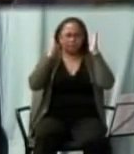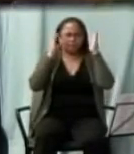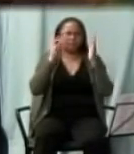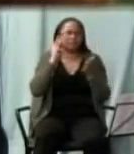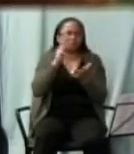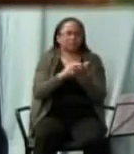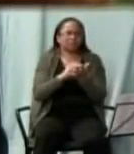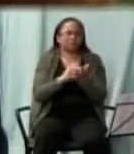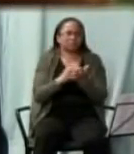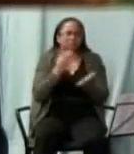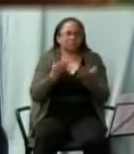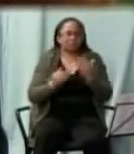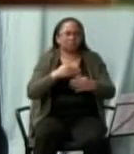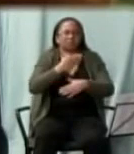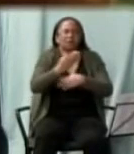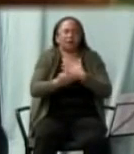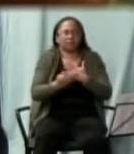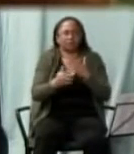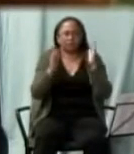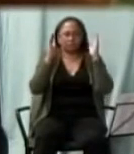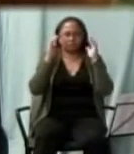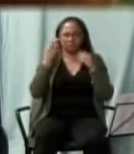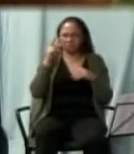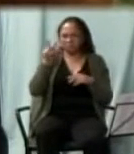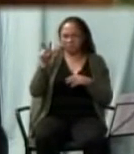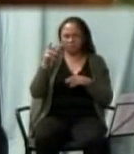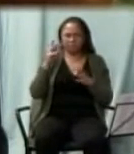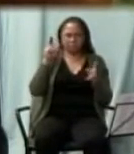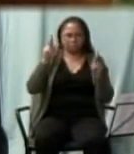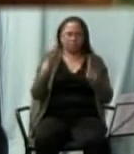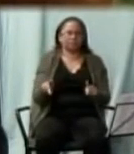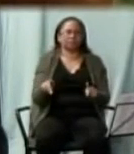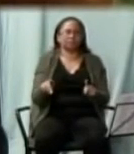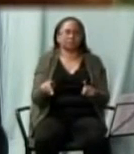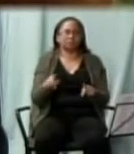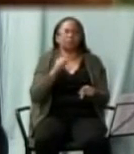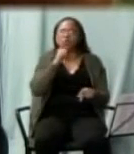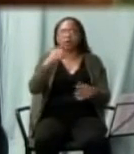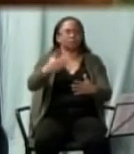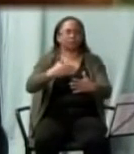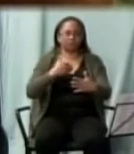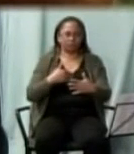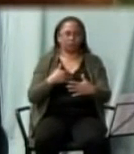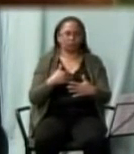then look at the messenger but not before